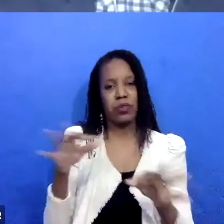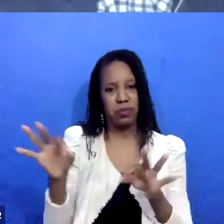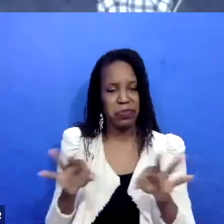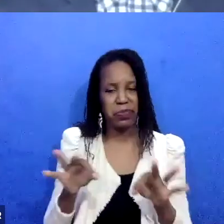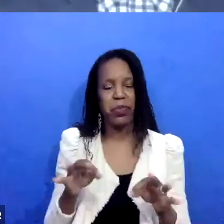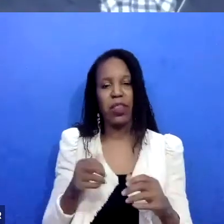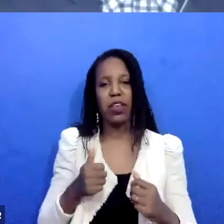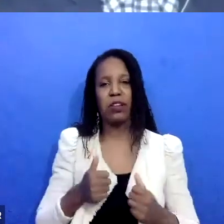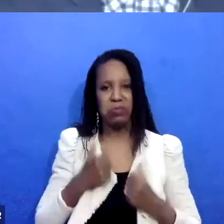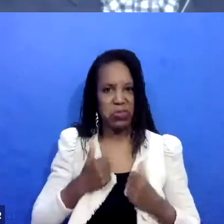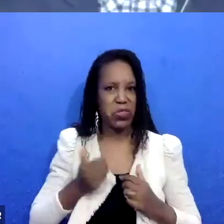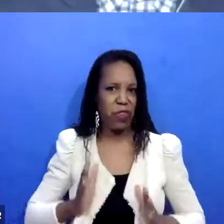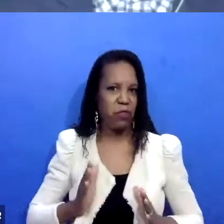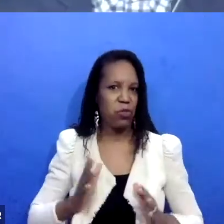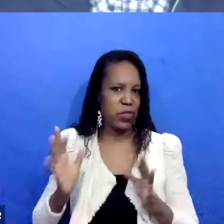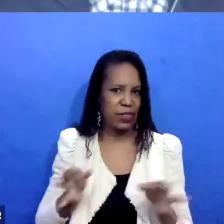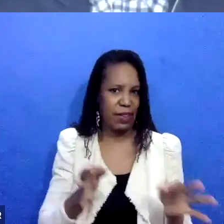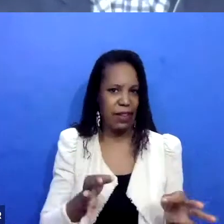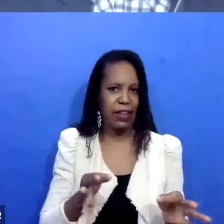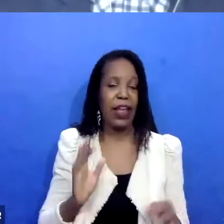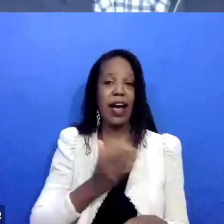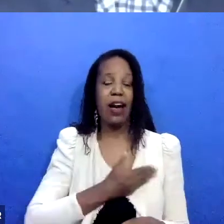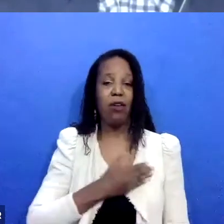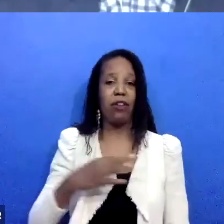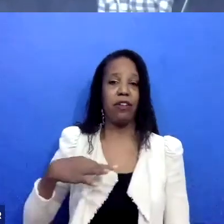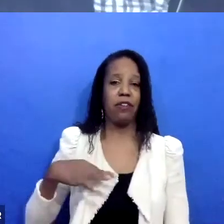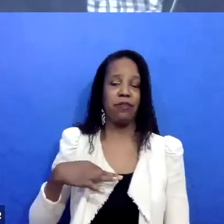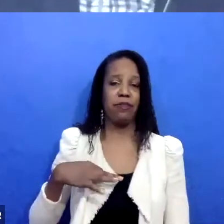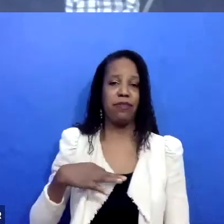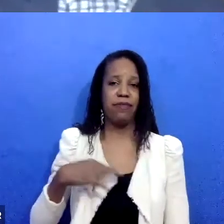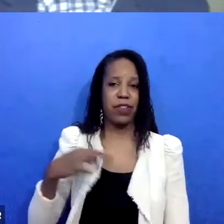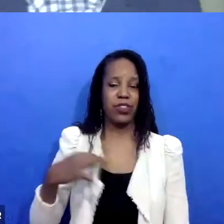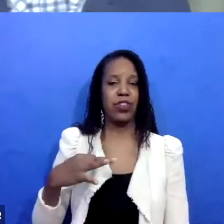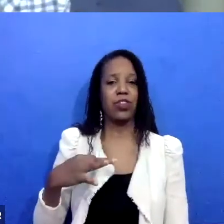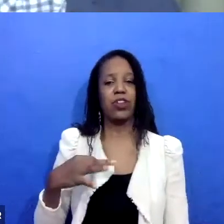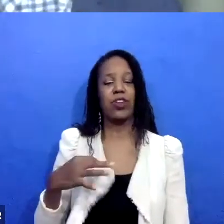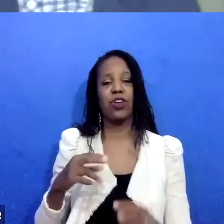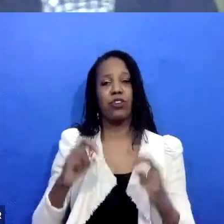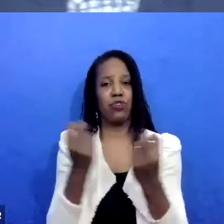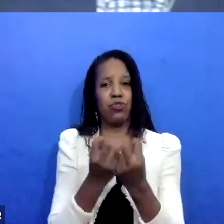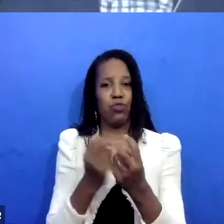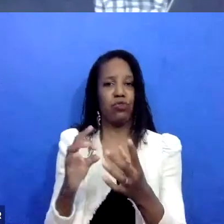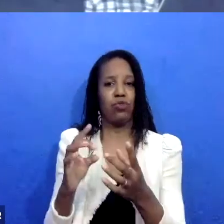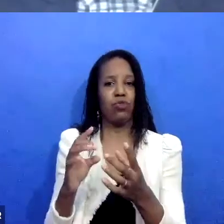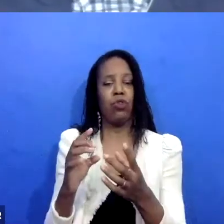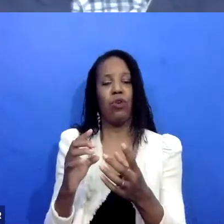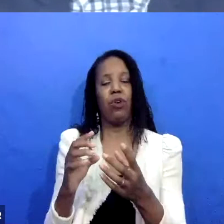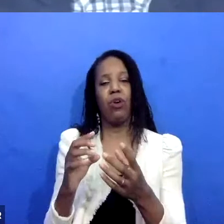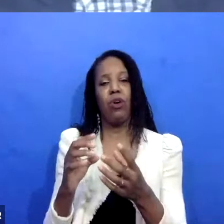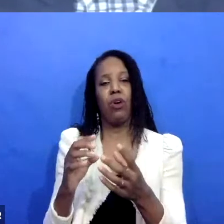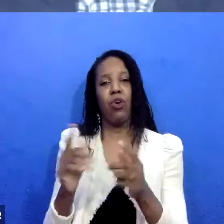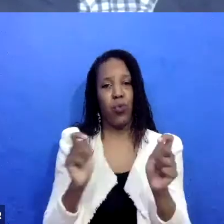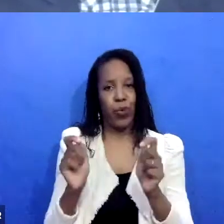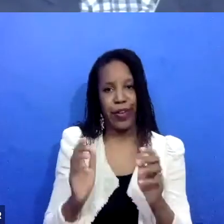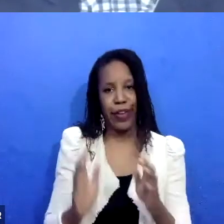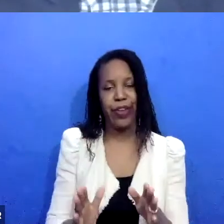Ashley, our volunteer and circles coordinator, um, from her, uh, database of volunteers has some who have